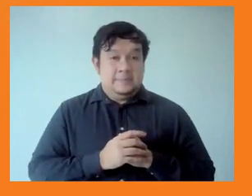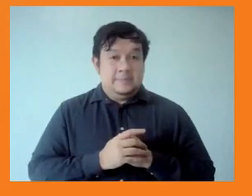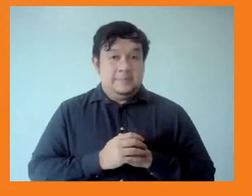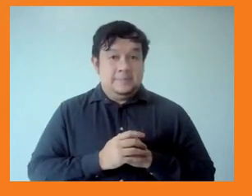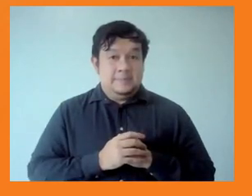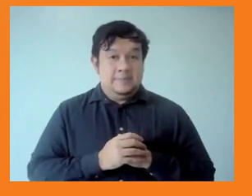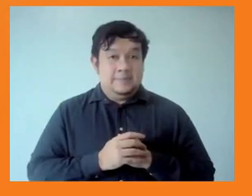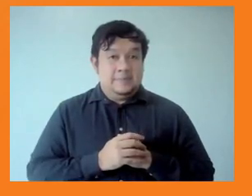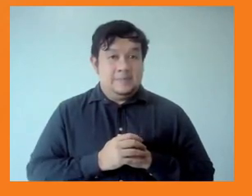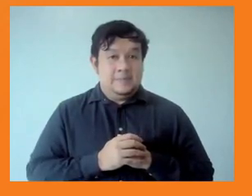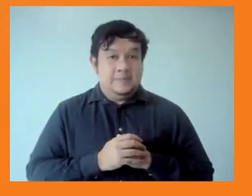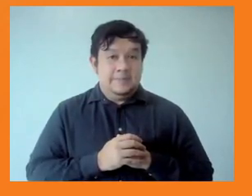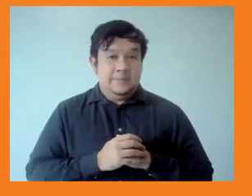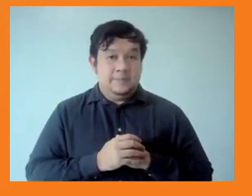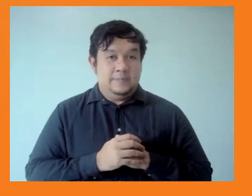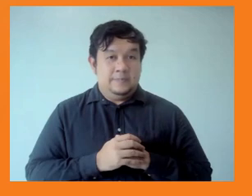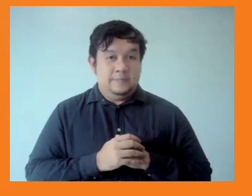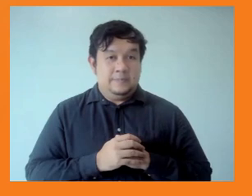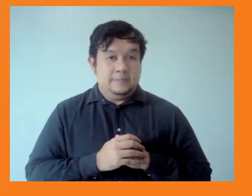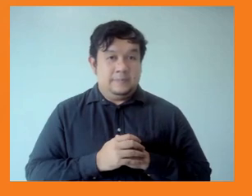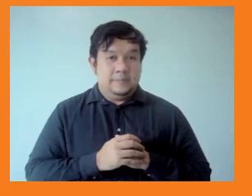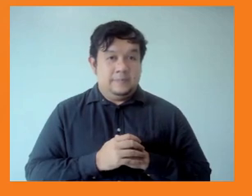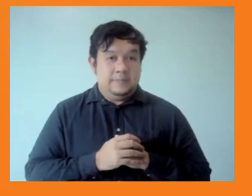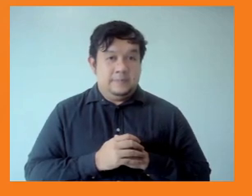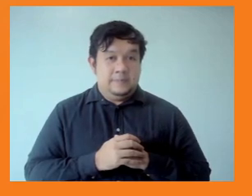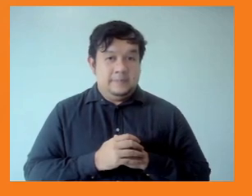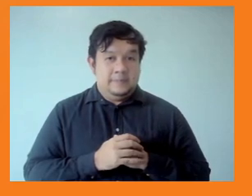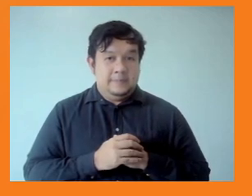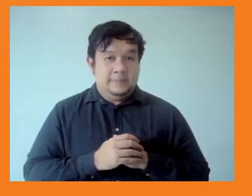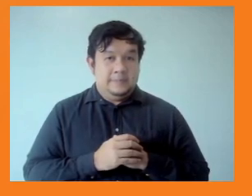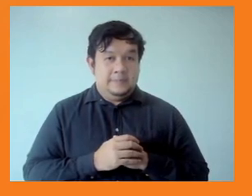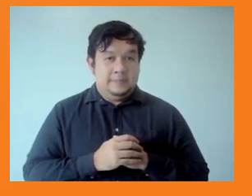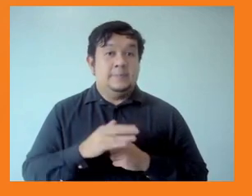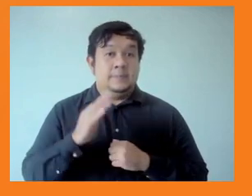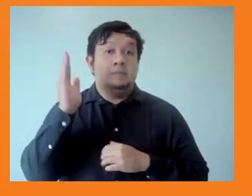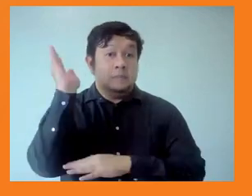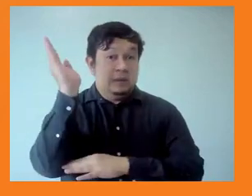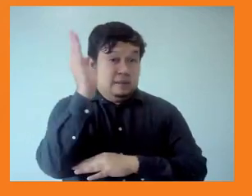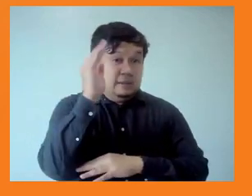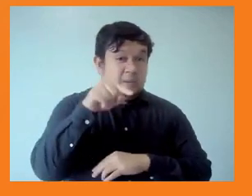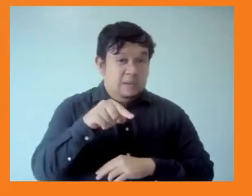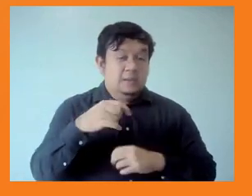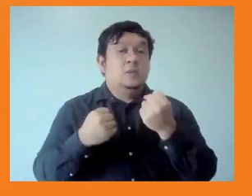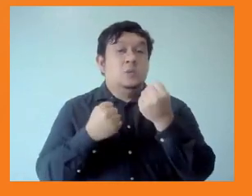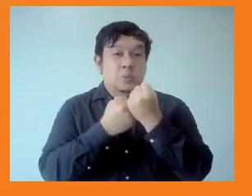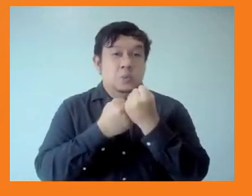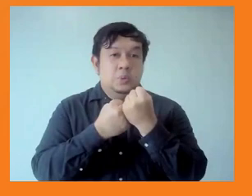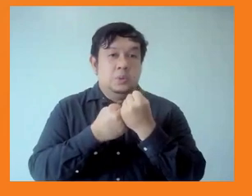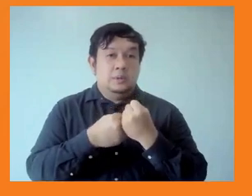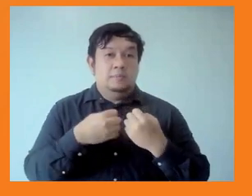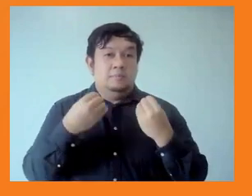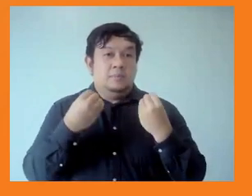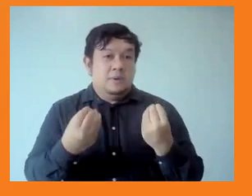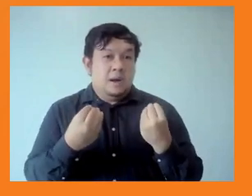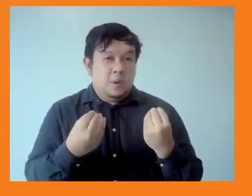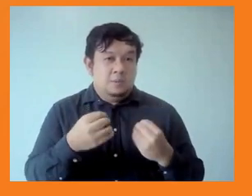of the wealthiest in order to support more public, more social protection policies. We